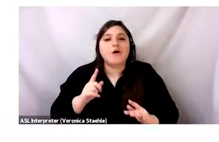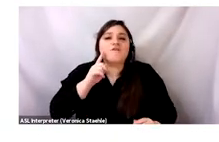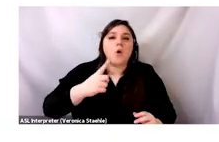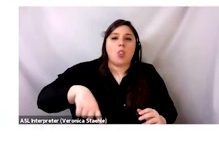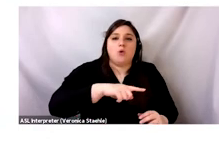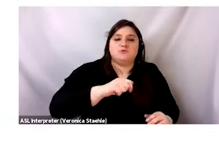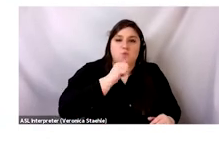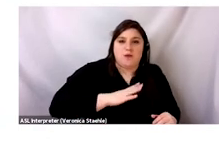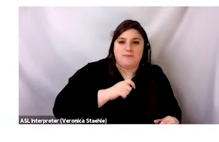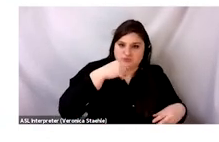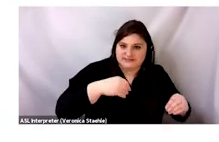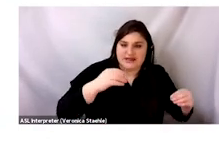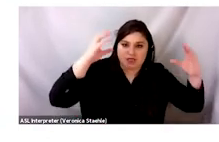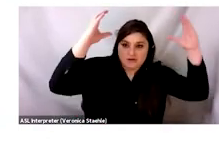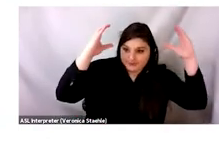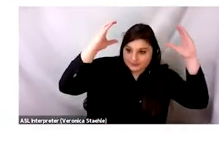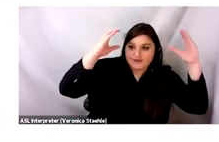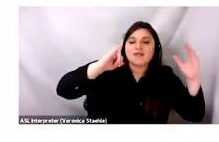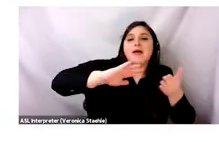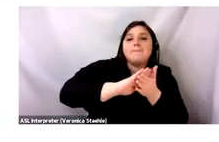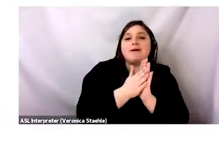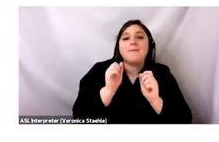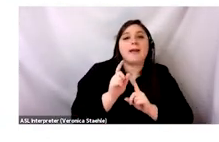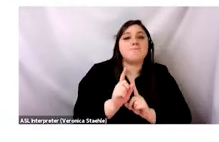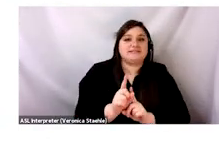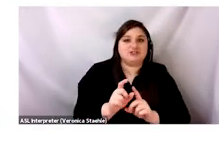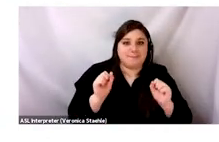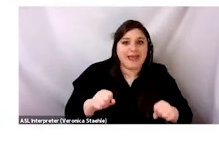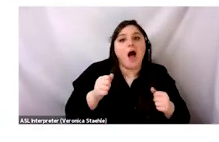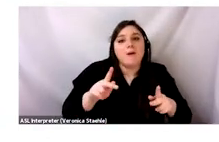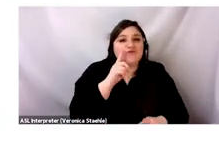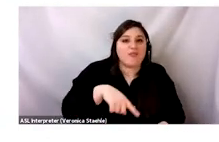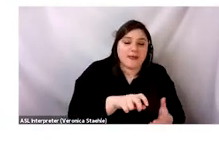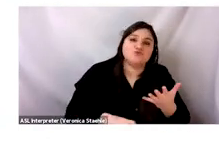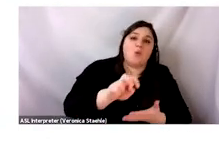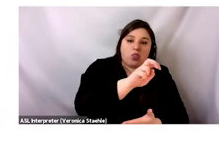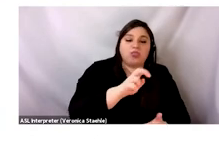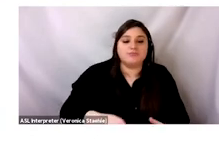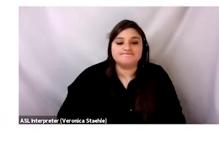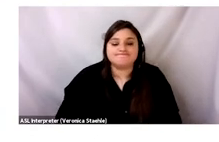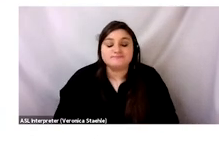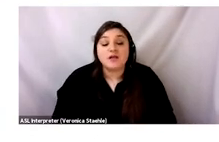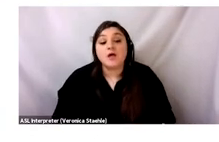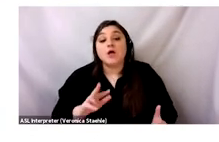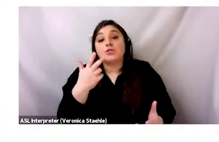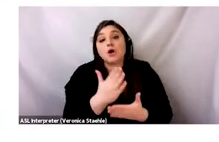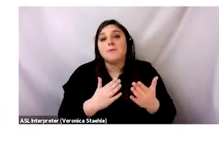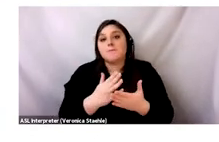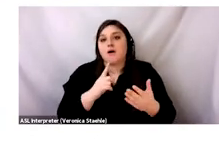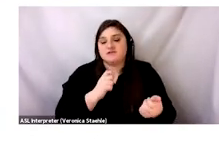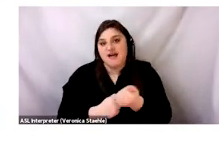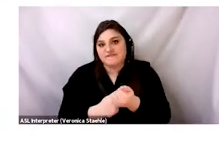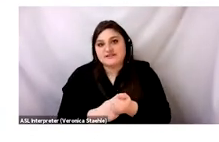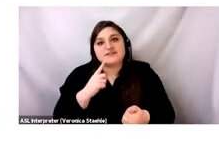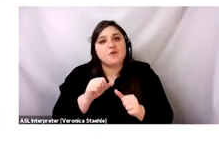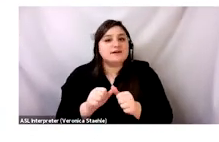network and sort of support system for CAE that then transitions into apprenticeship. And then third is advocacy, you know,